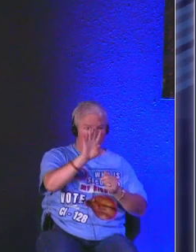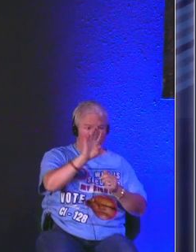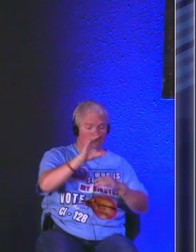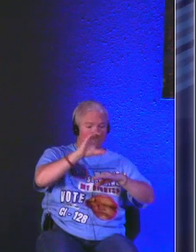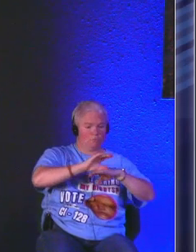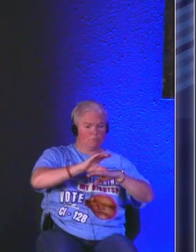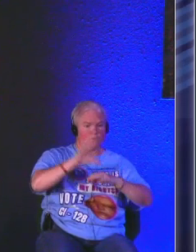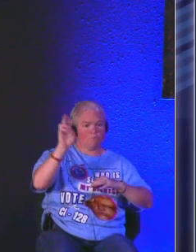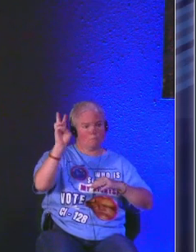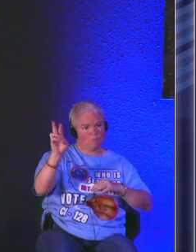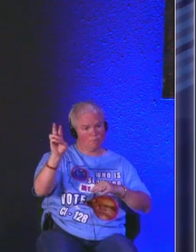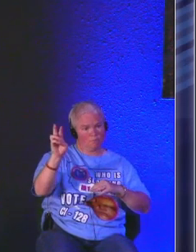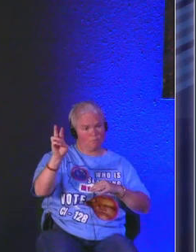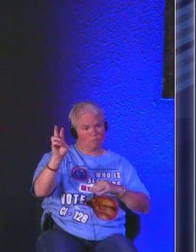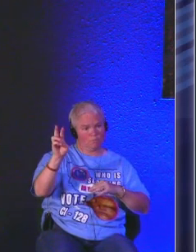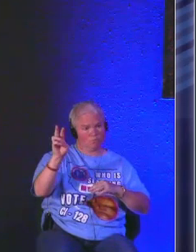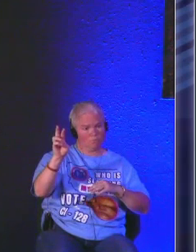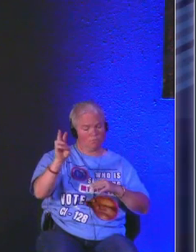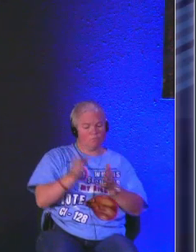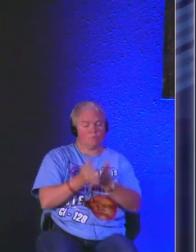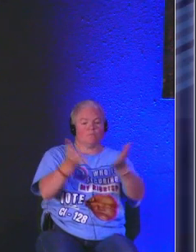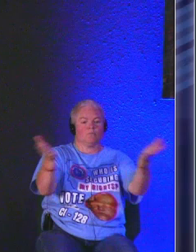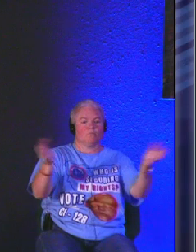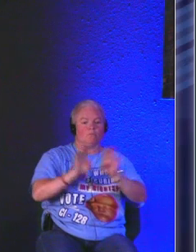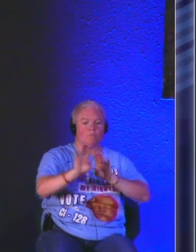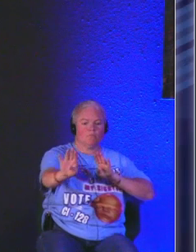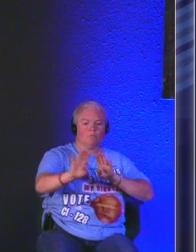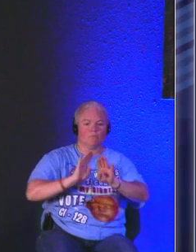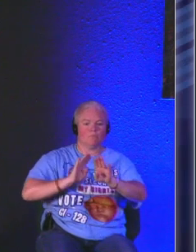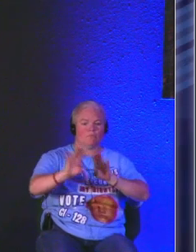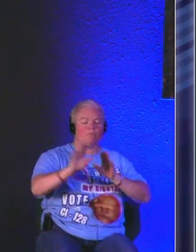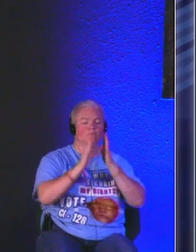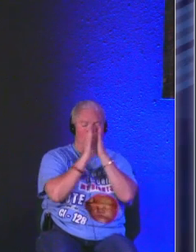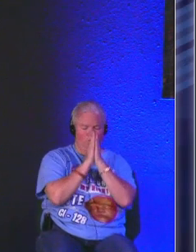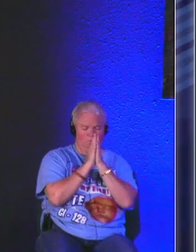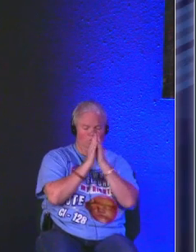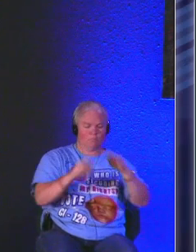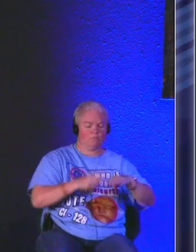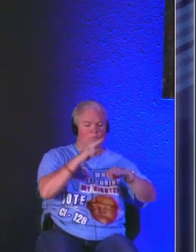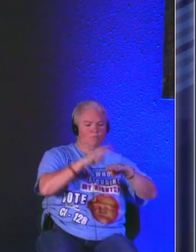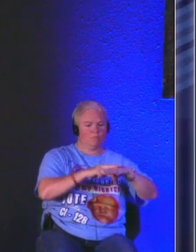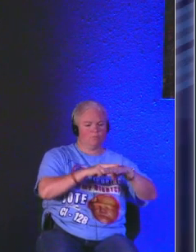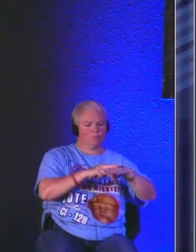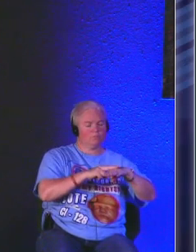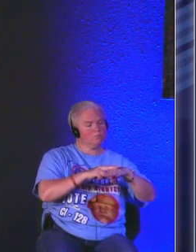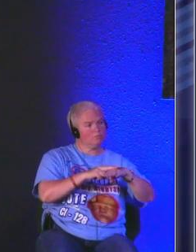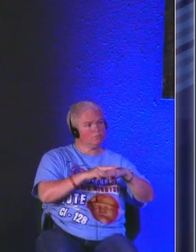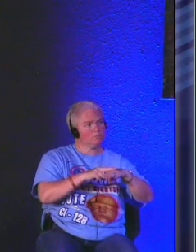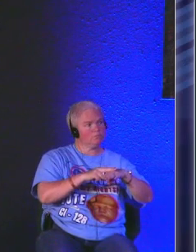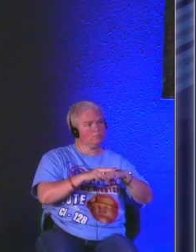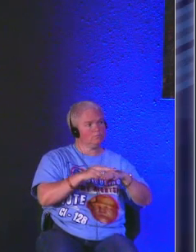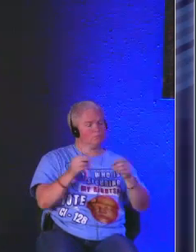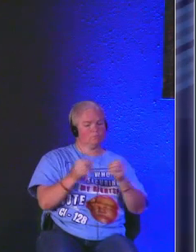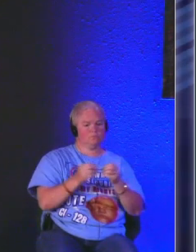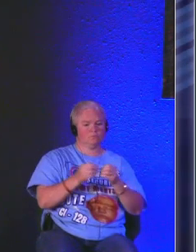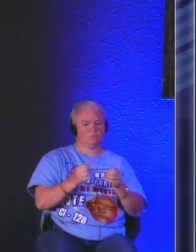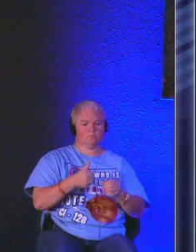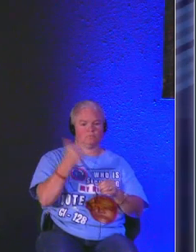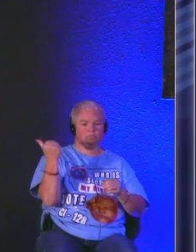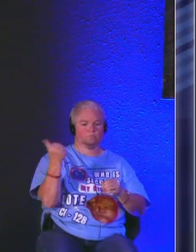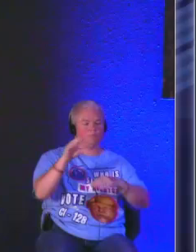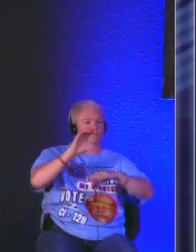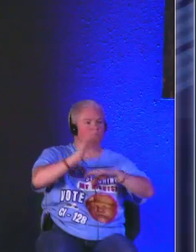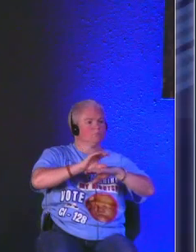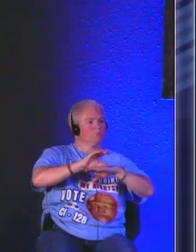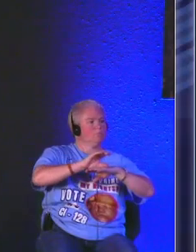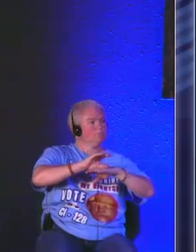here at 6 p.m we're just going to open up the door so that we can pray for our nation um and there'll be a lot of other churches